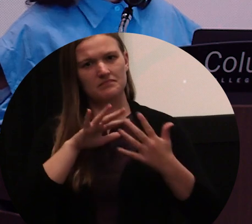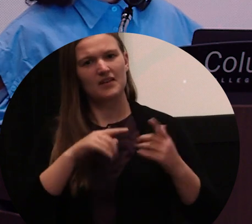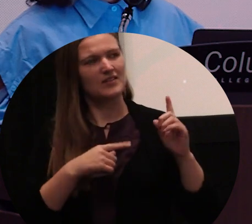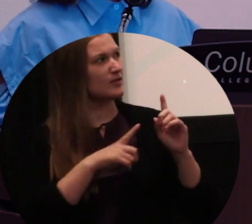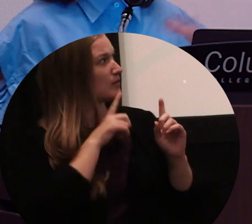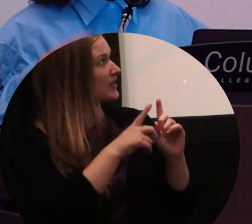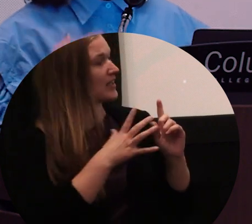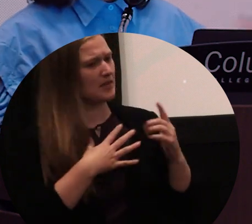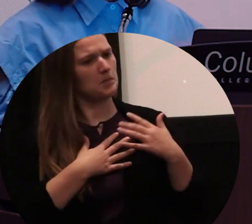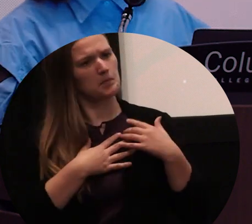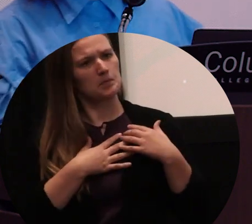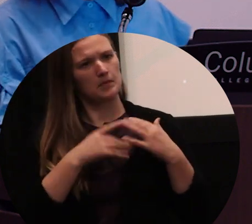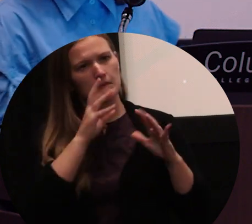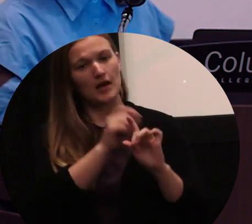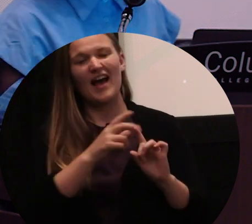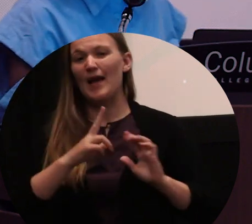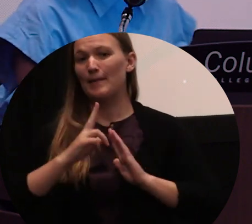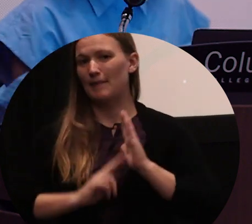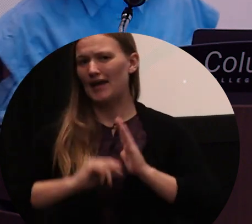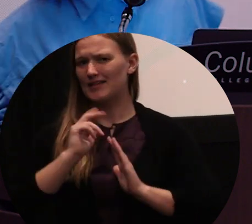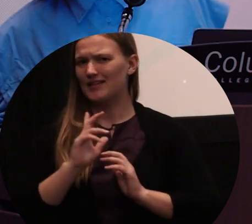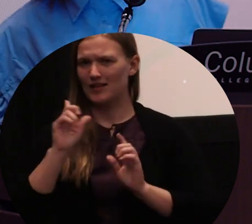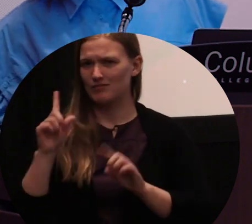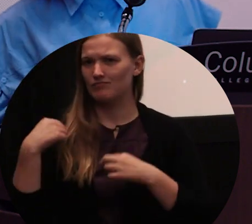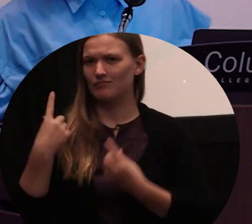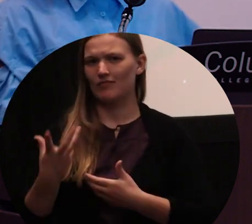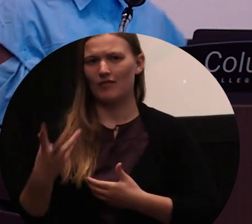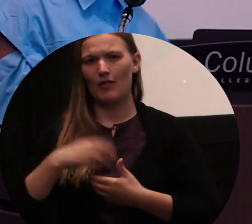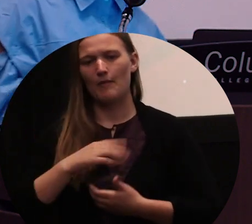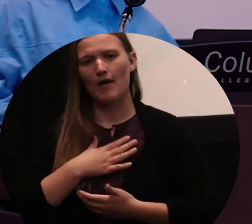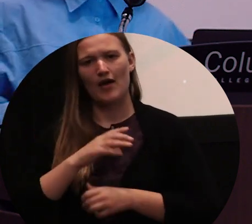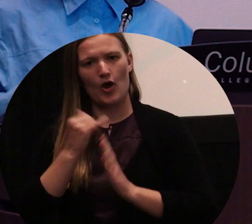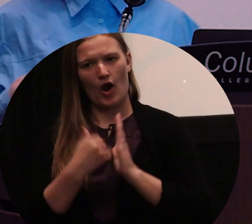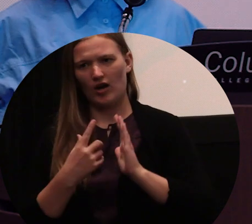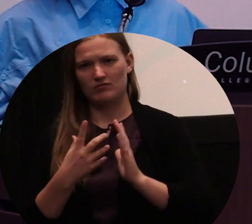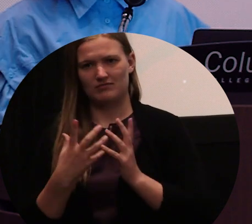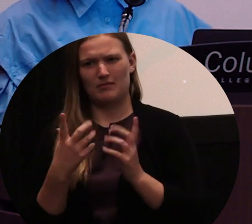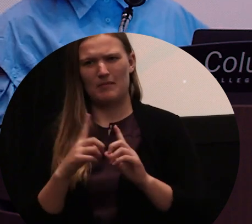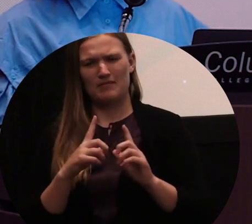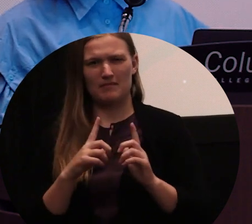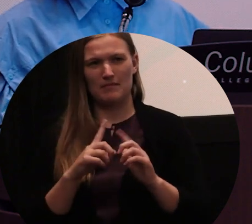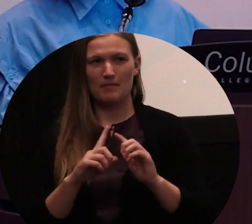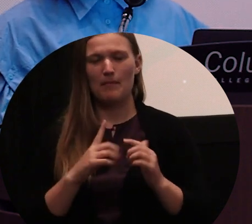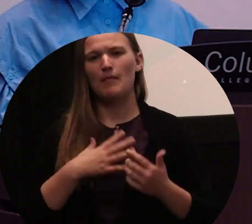yeah, there's an I think painting has always been a little bit part of my work. But I think there's ways that I'm thinking about this,